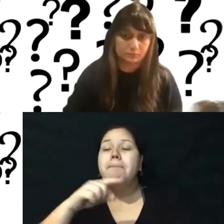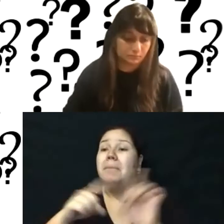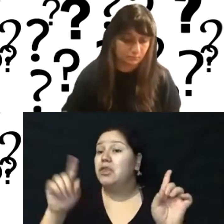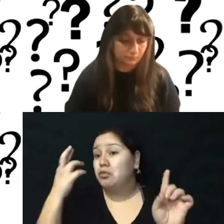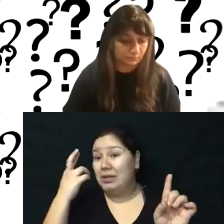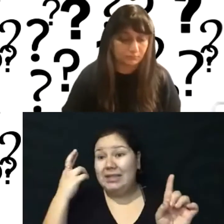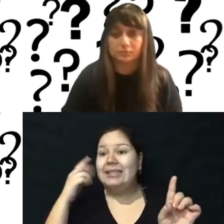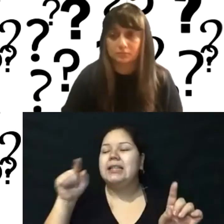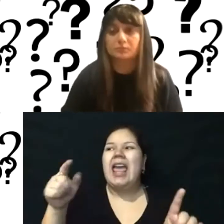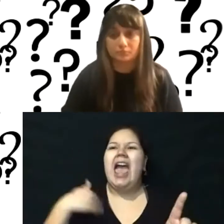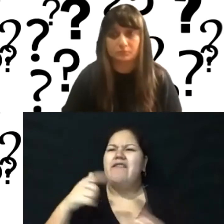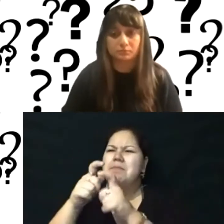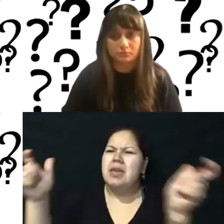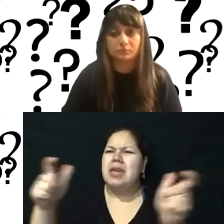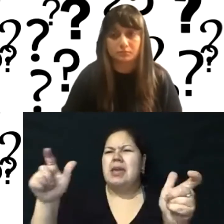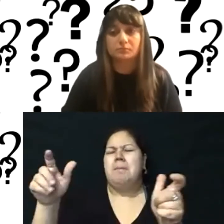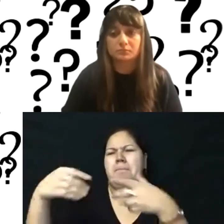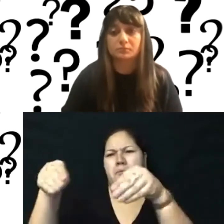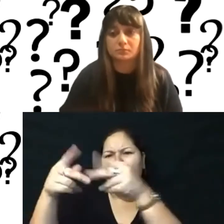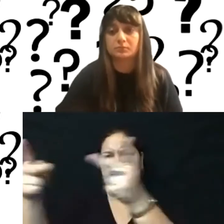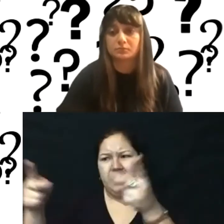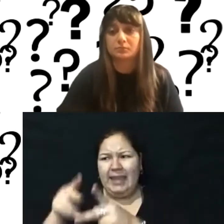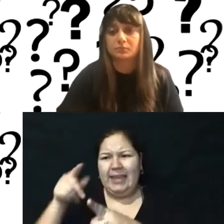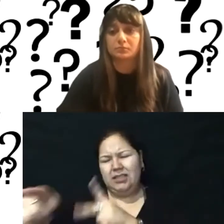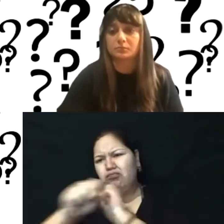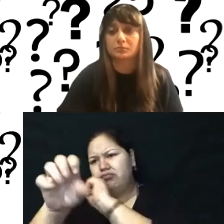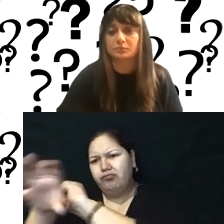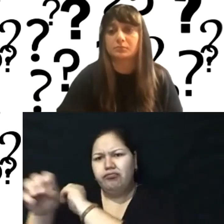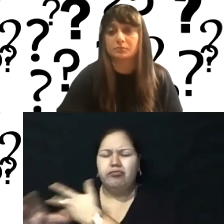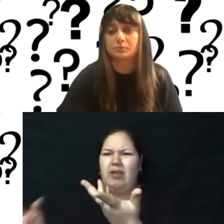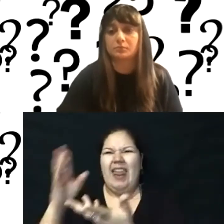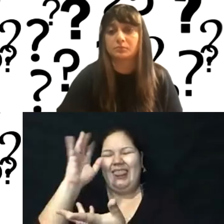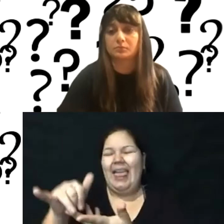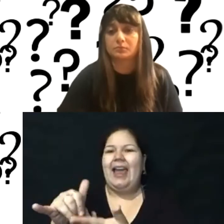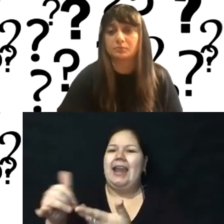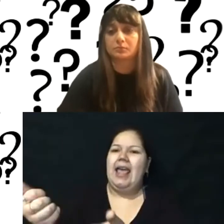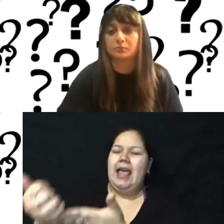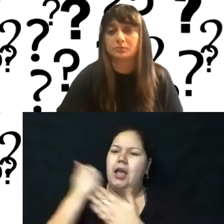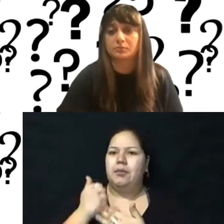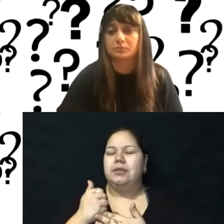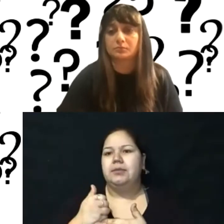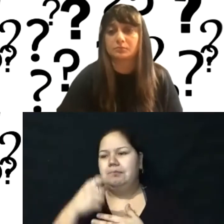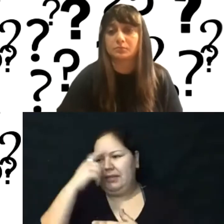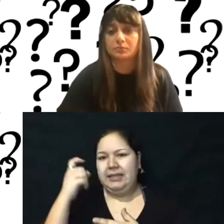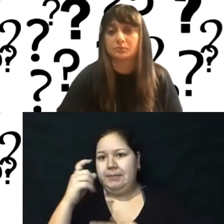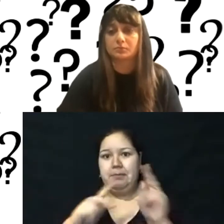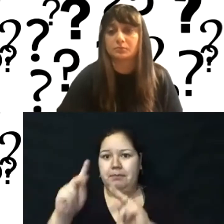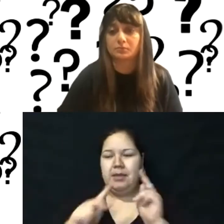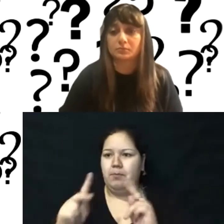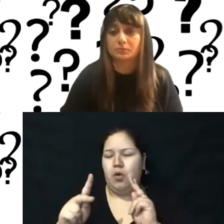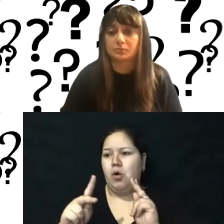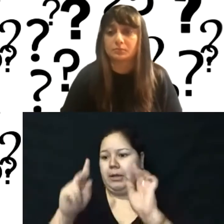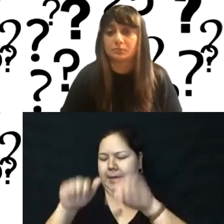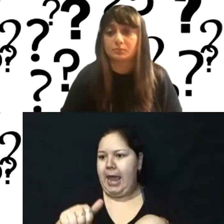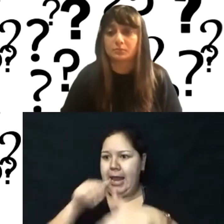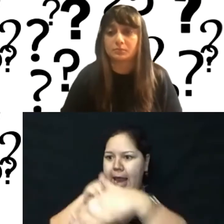this enormous marketplace. And that has created this like huge market of people that can create